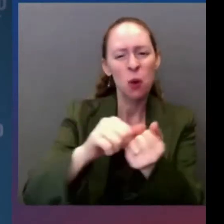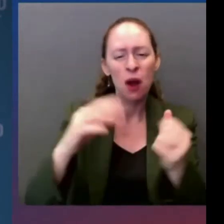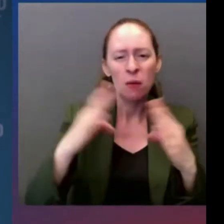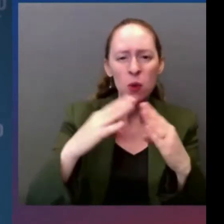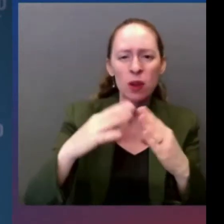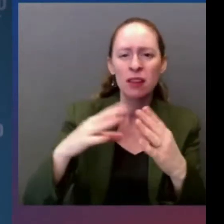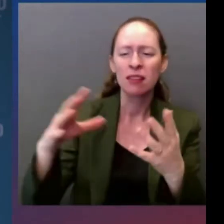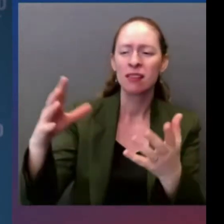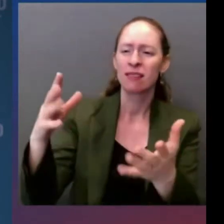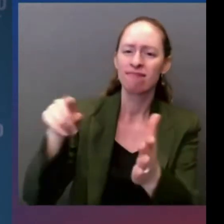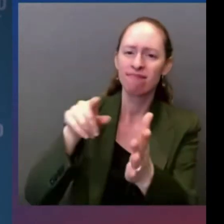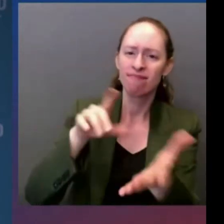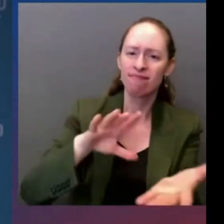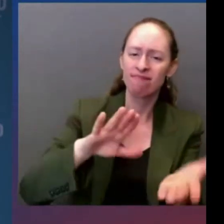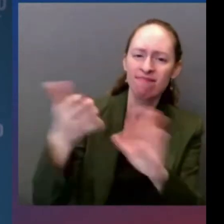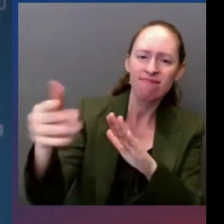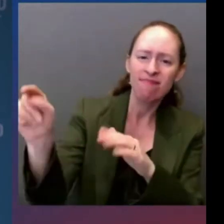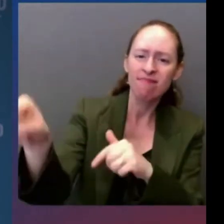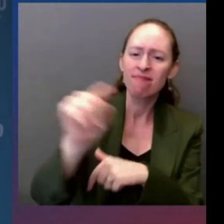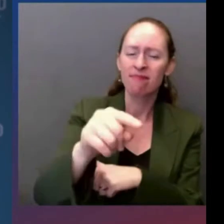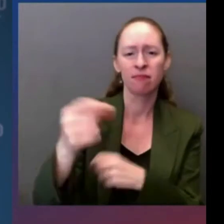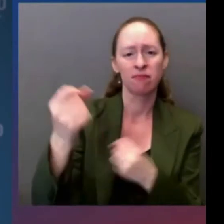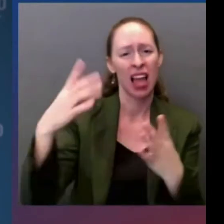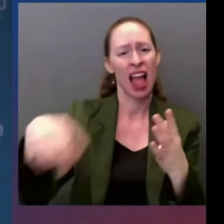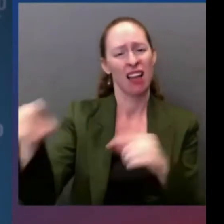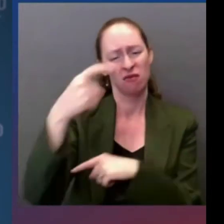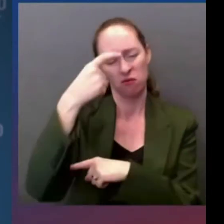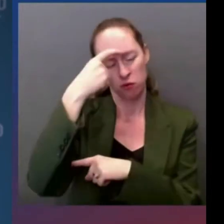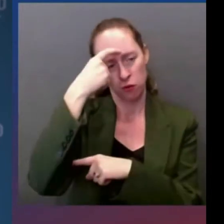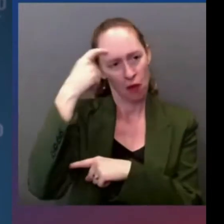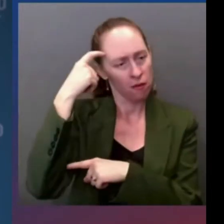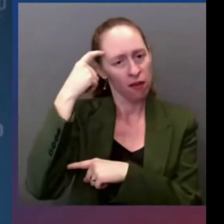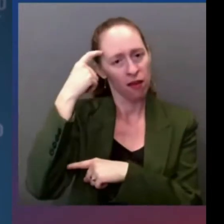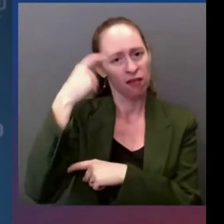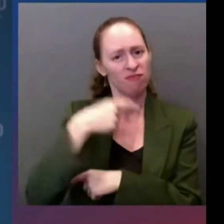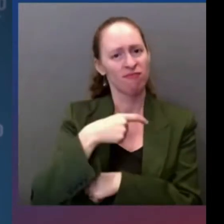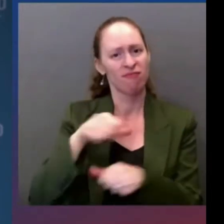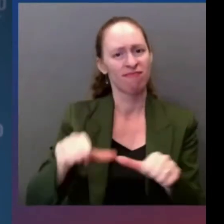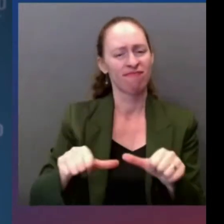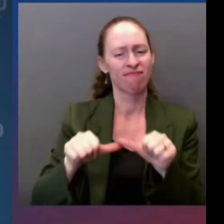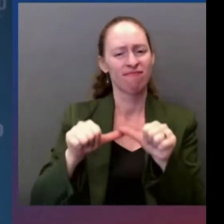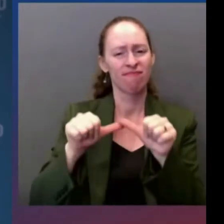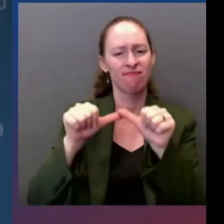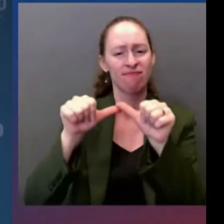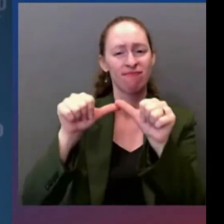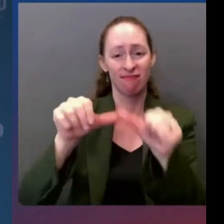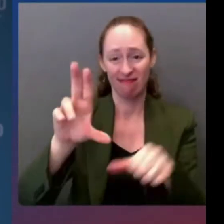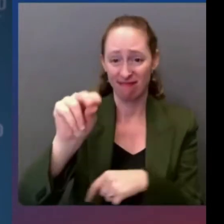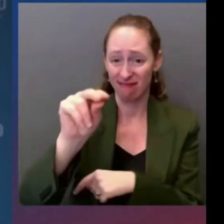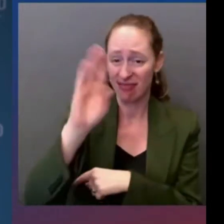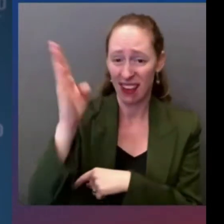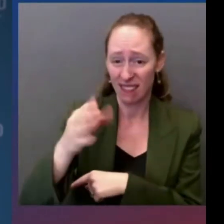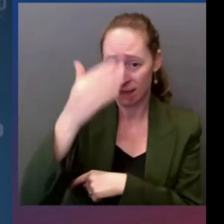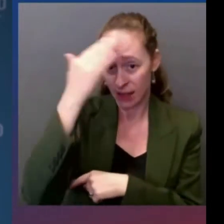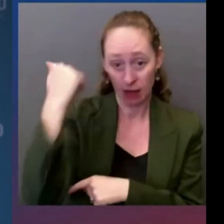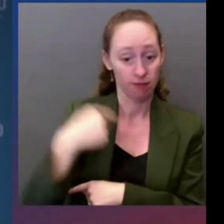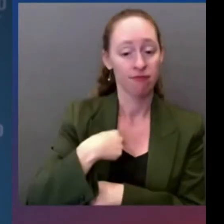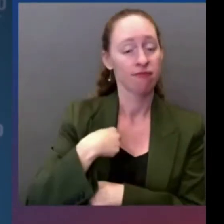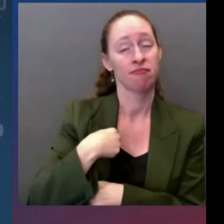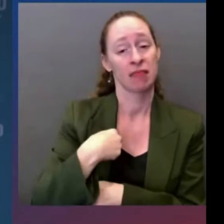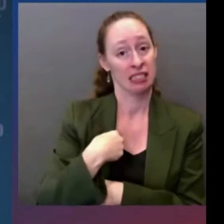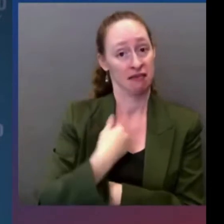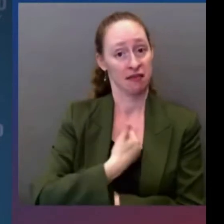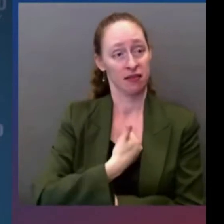I will never forget the night that hate-fueled violence turned my life upside down. The moment an ordinary night with